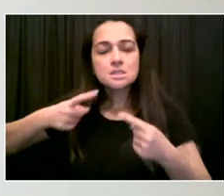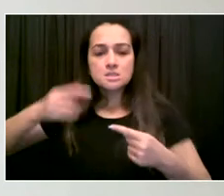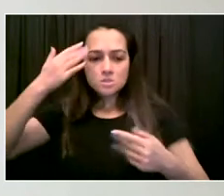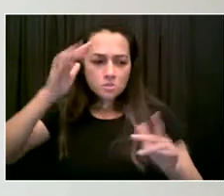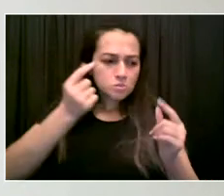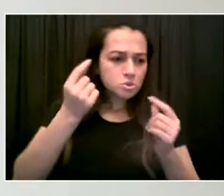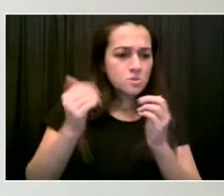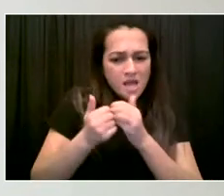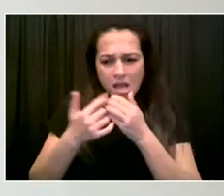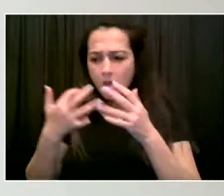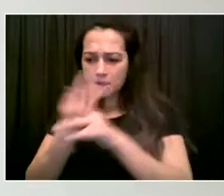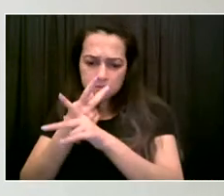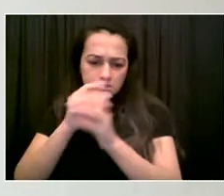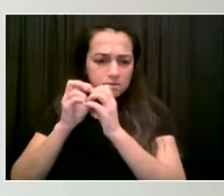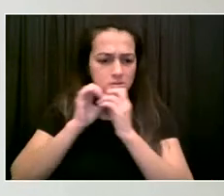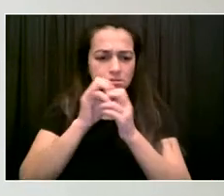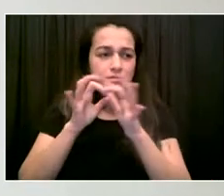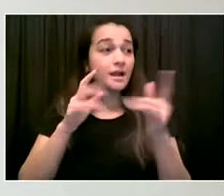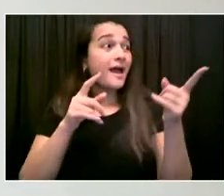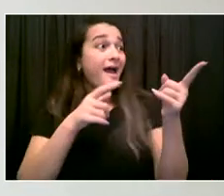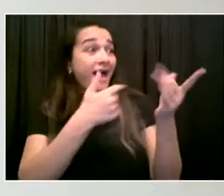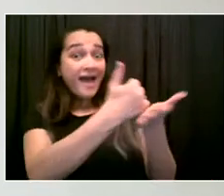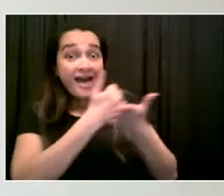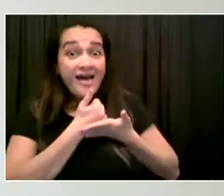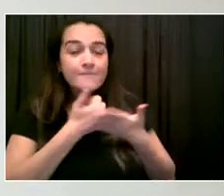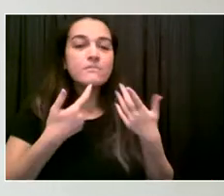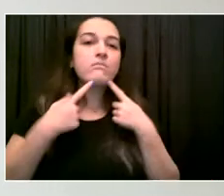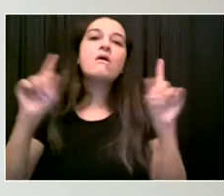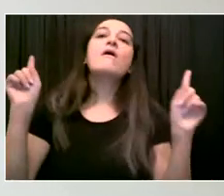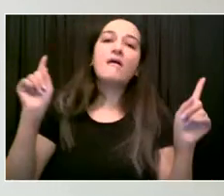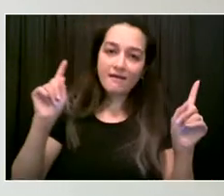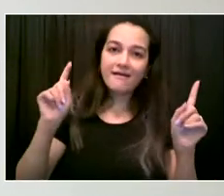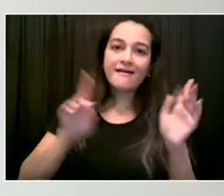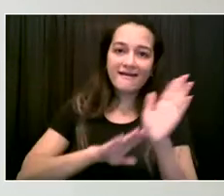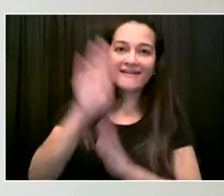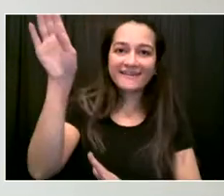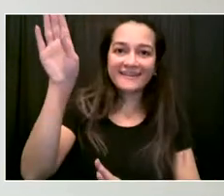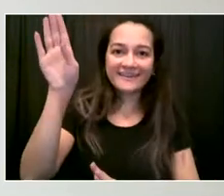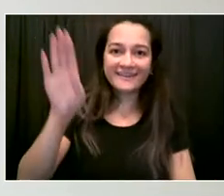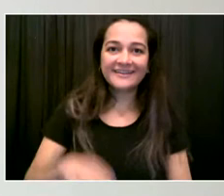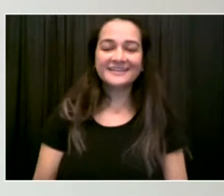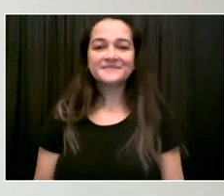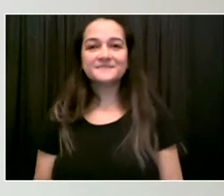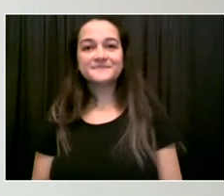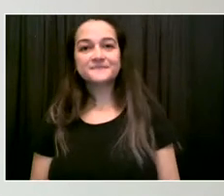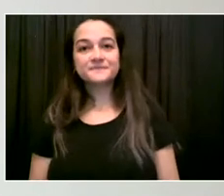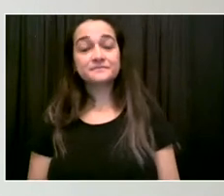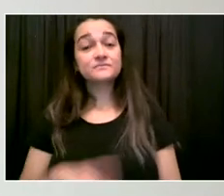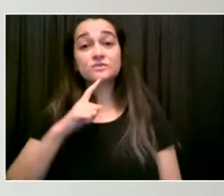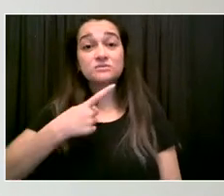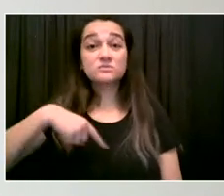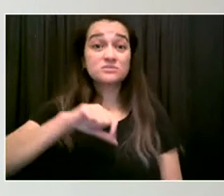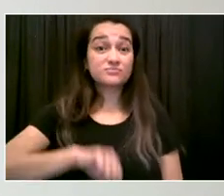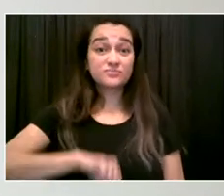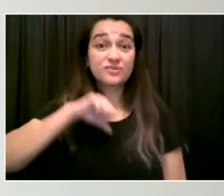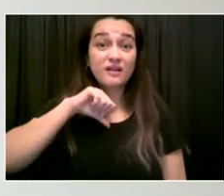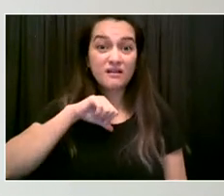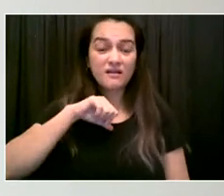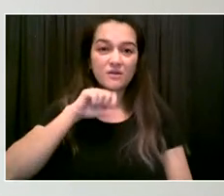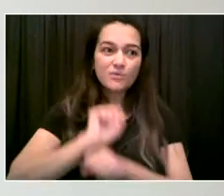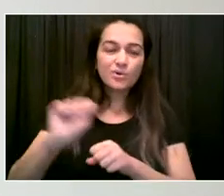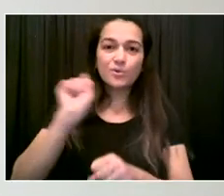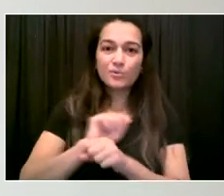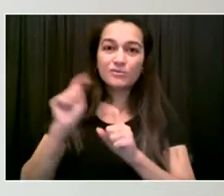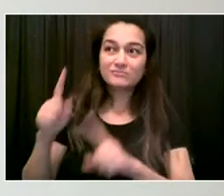huge smiles on their faces has been one of the highlights of our organization. While IDNYC is for every New